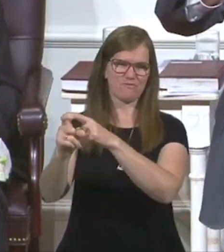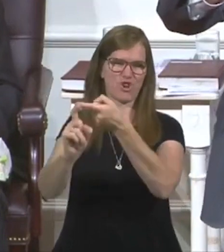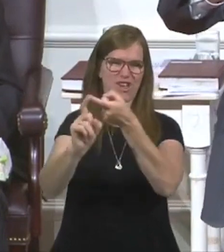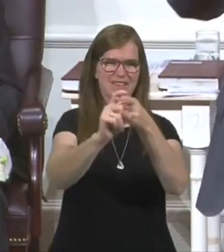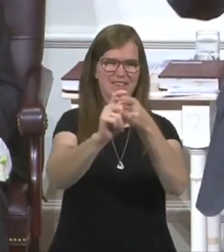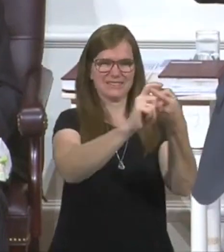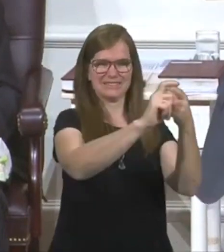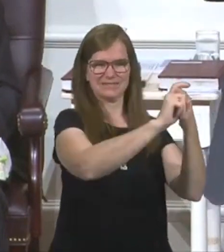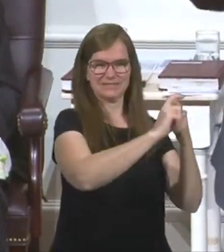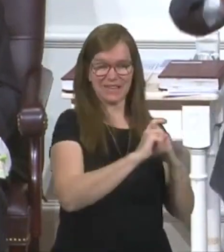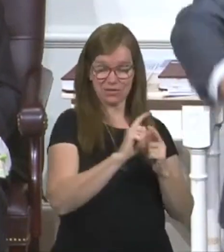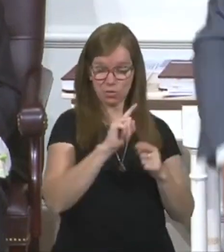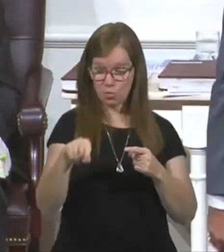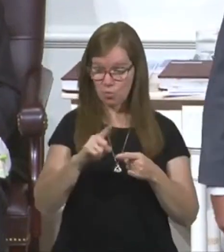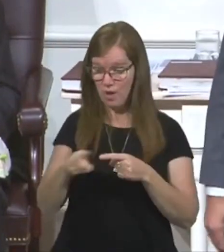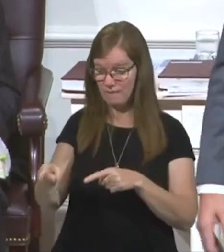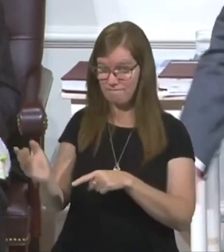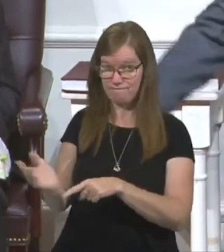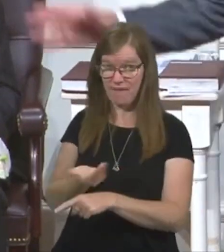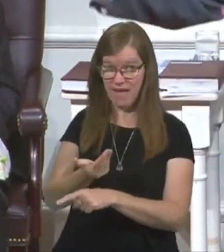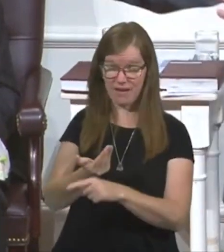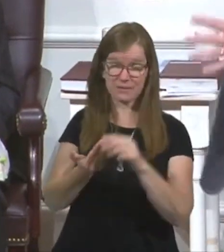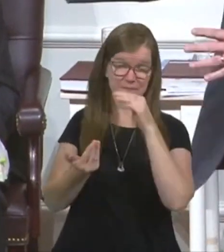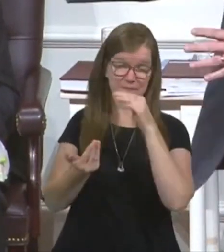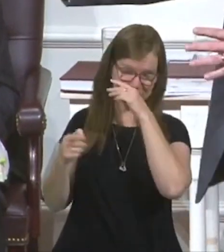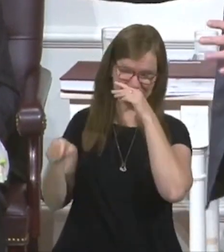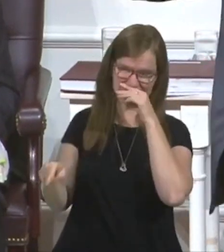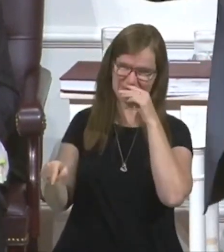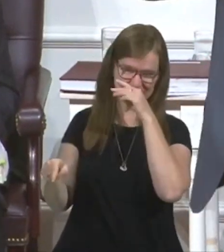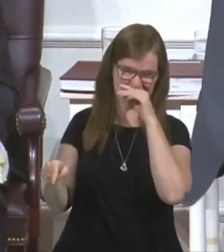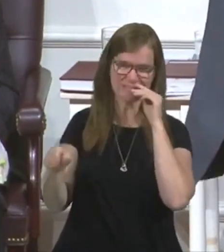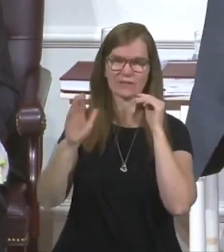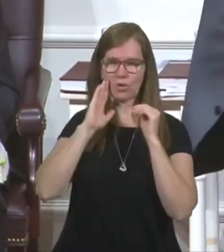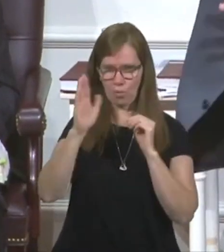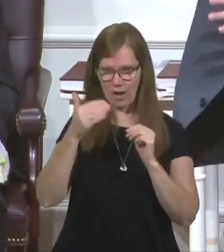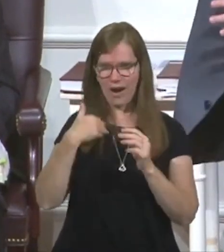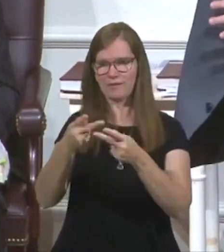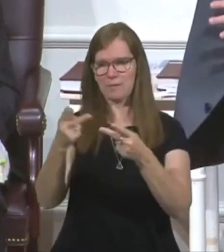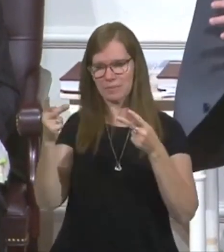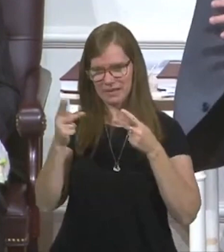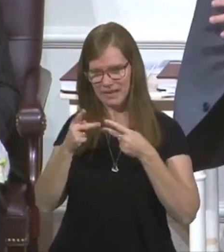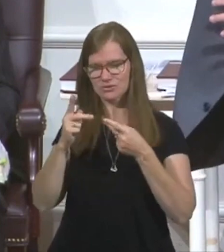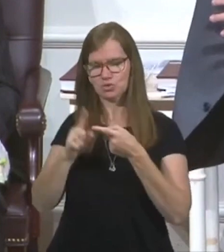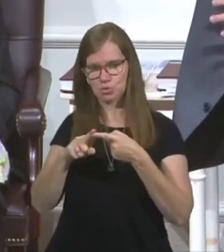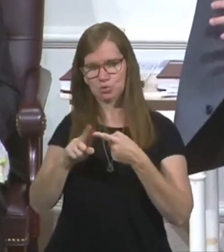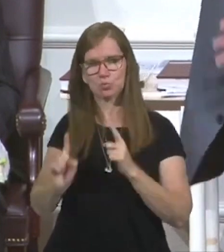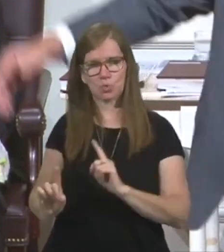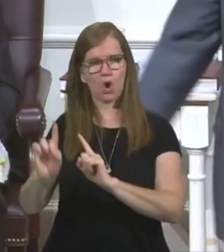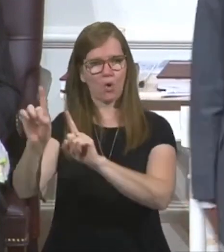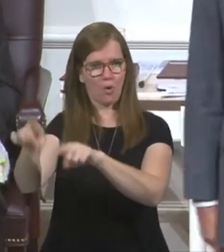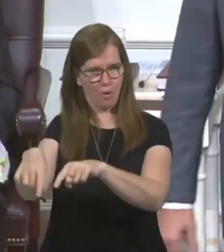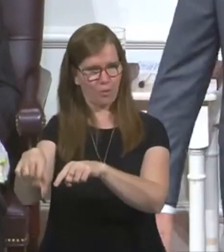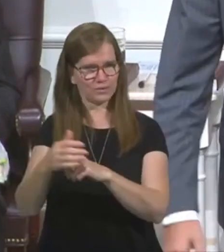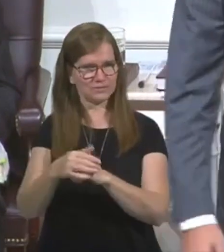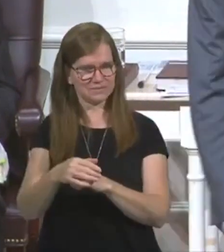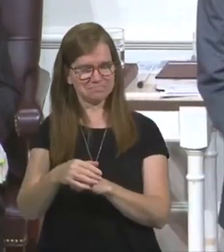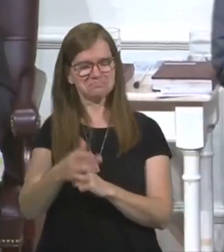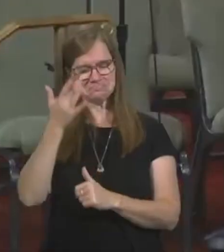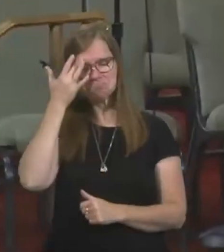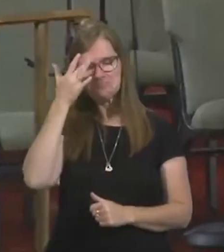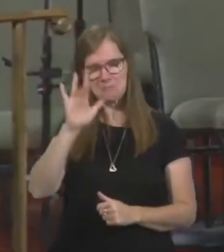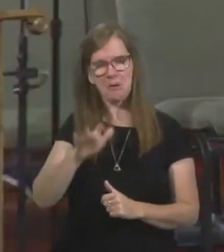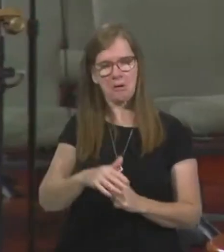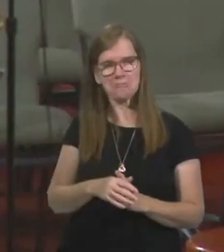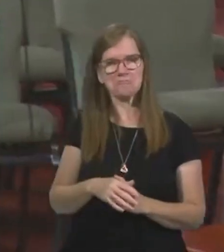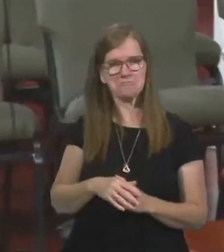so that when he got fired, he would have places to go. He said, that guy's pretty smart.